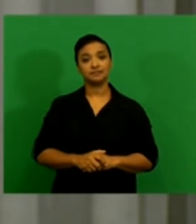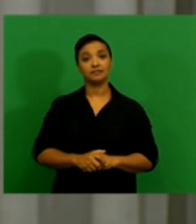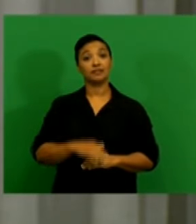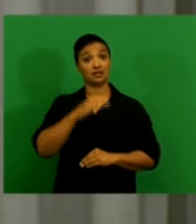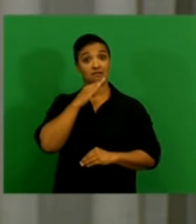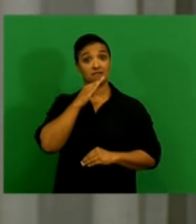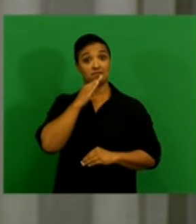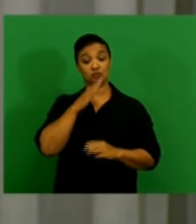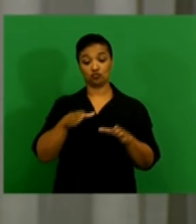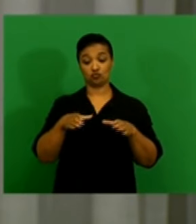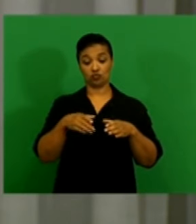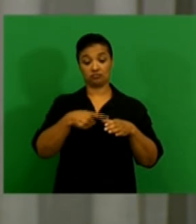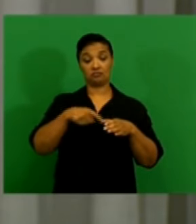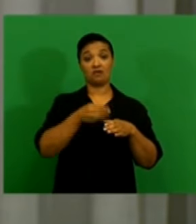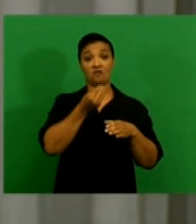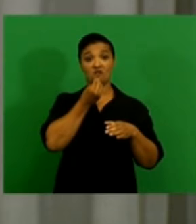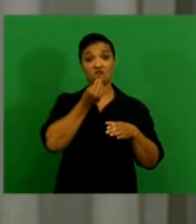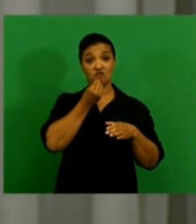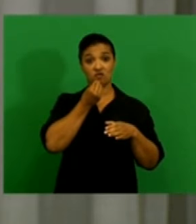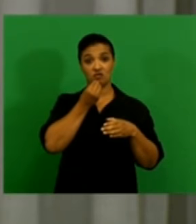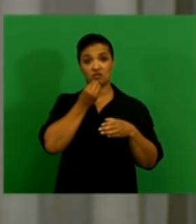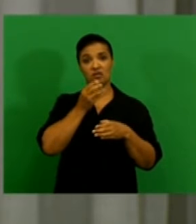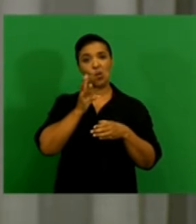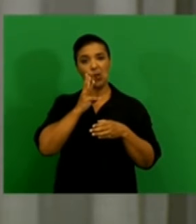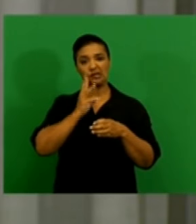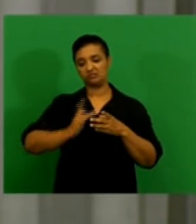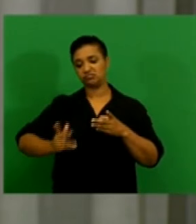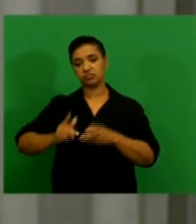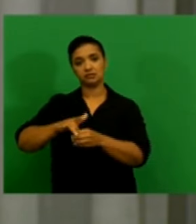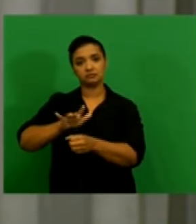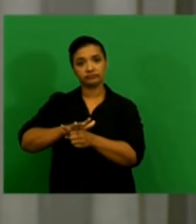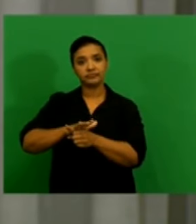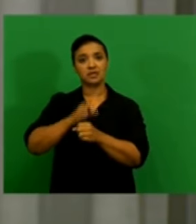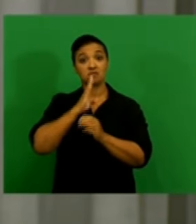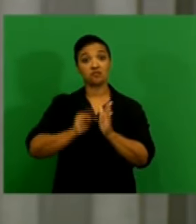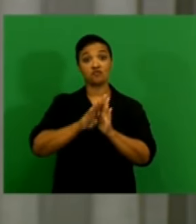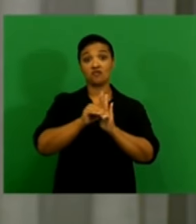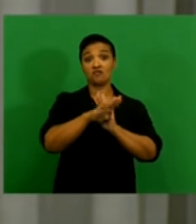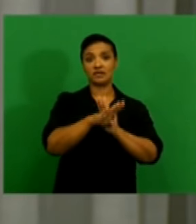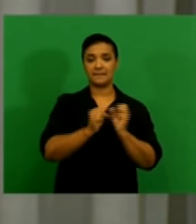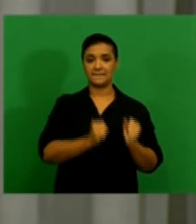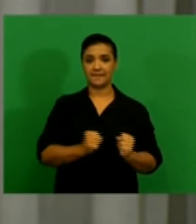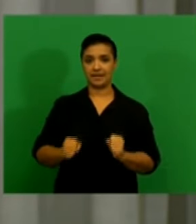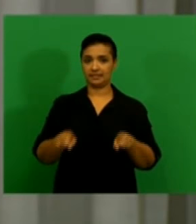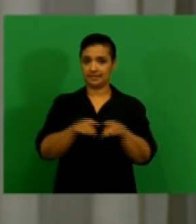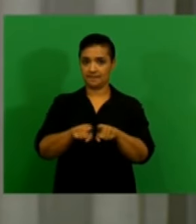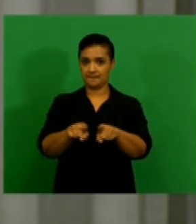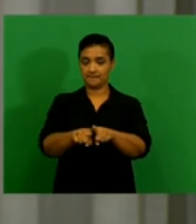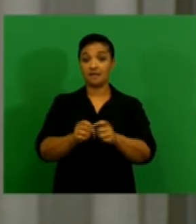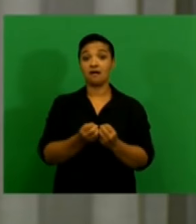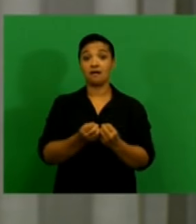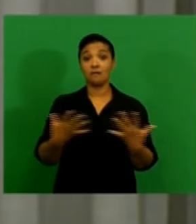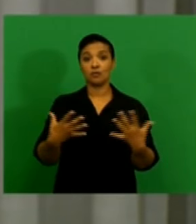of the category of food and non-alcoholic beverages to the overall inflation outcome has remained unchanged at